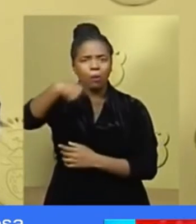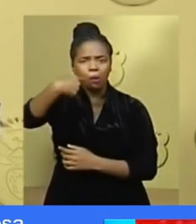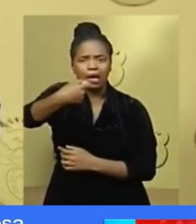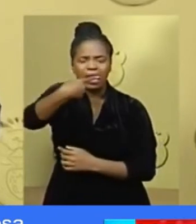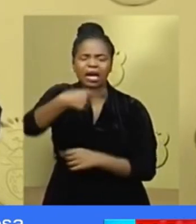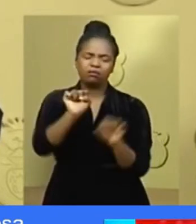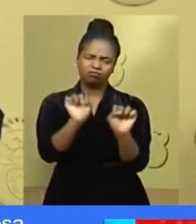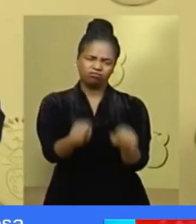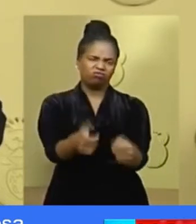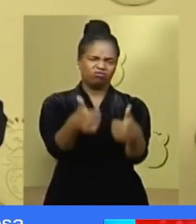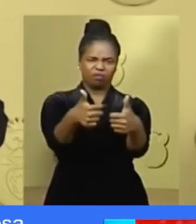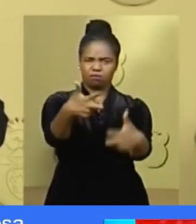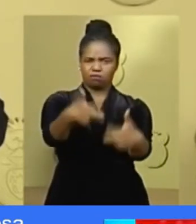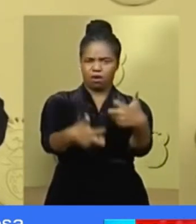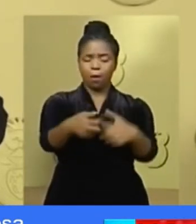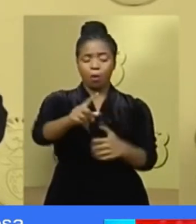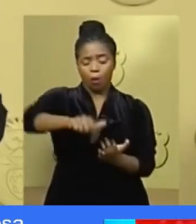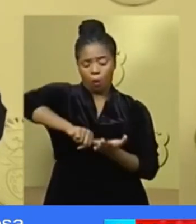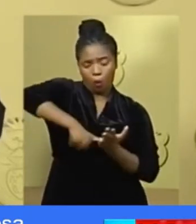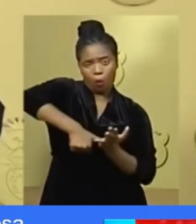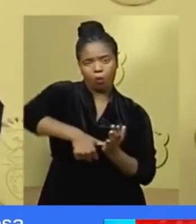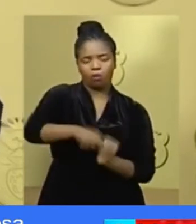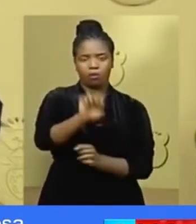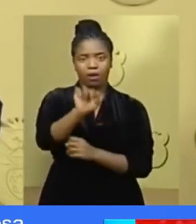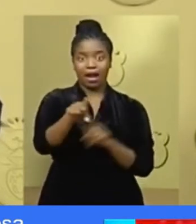or collect a social grant.